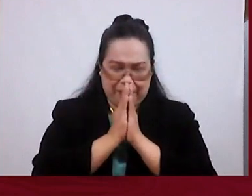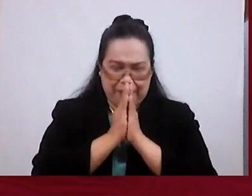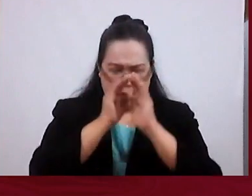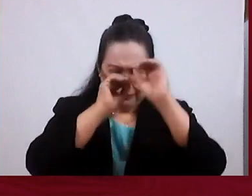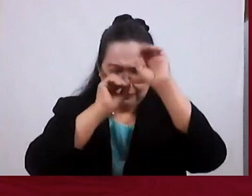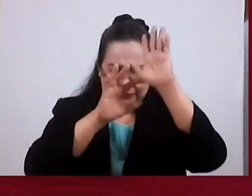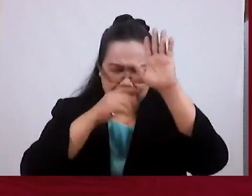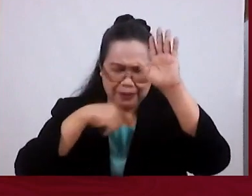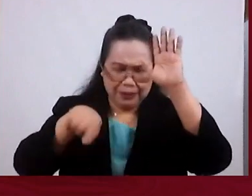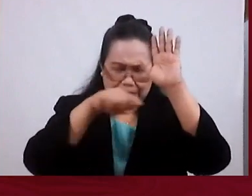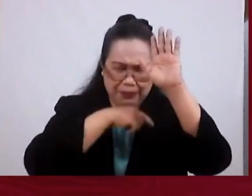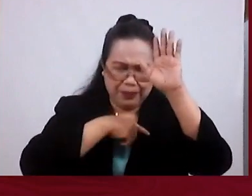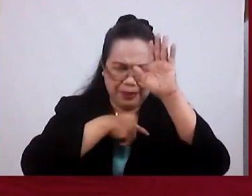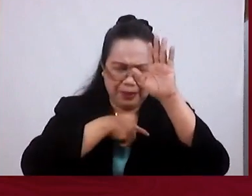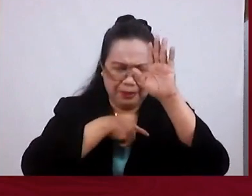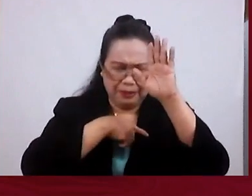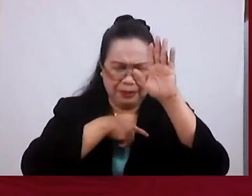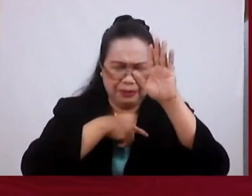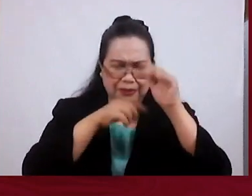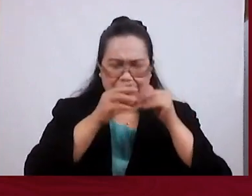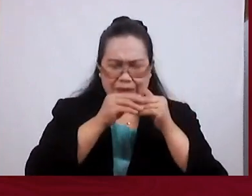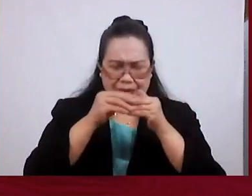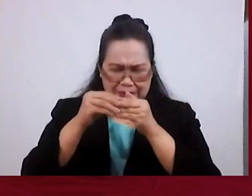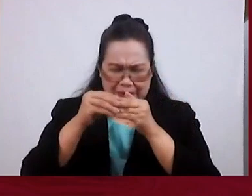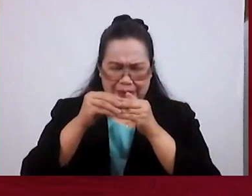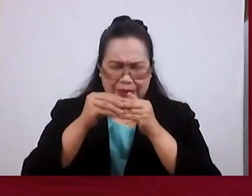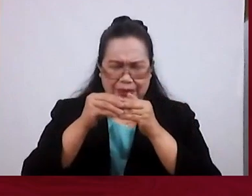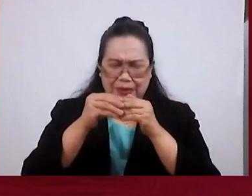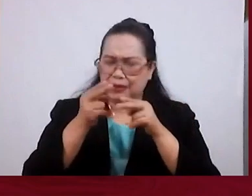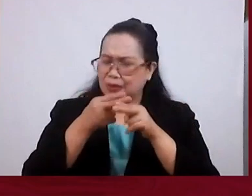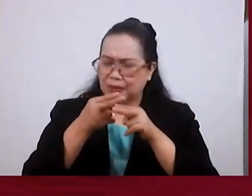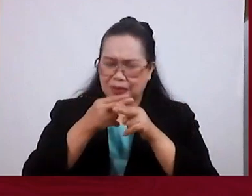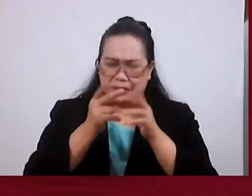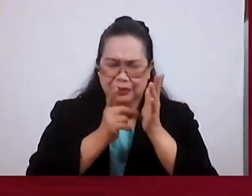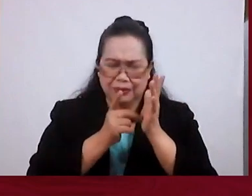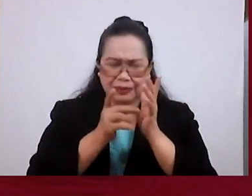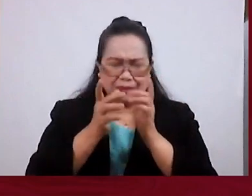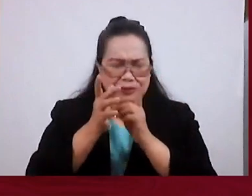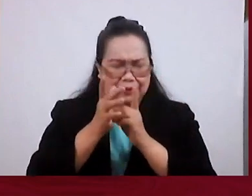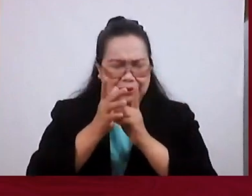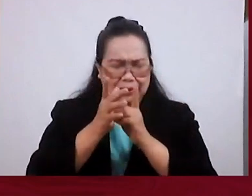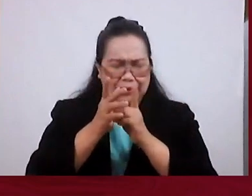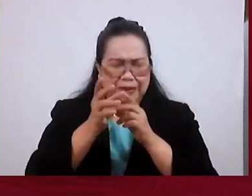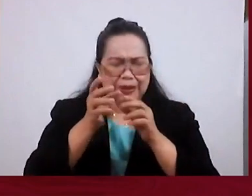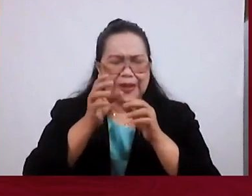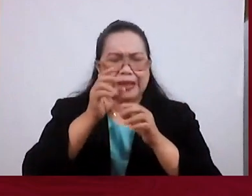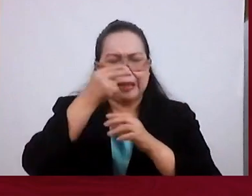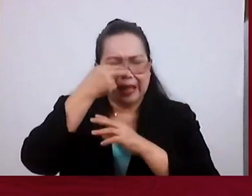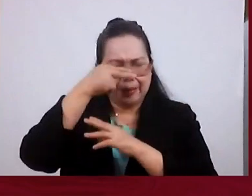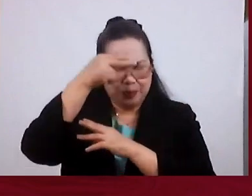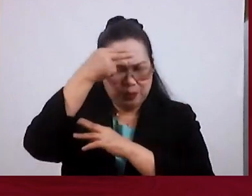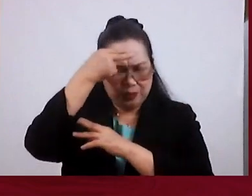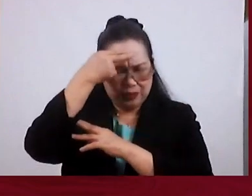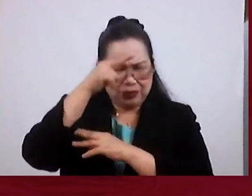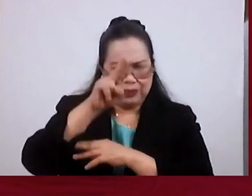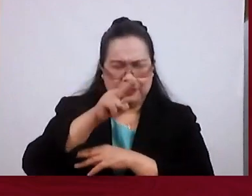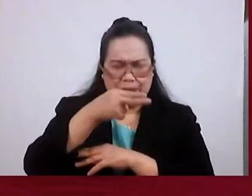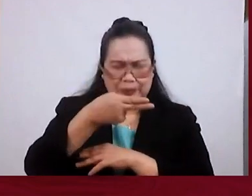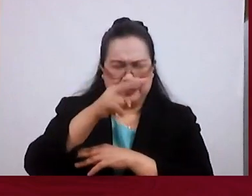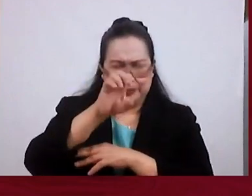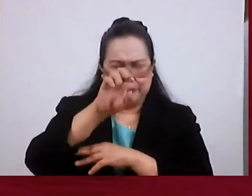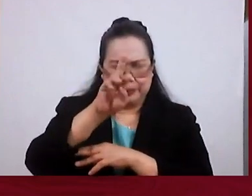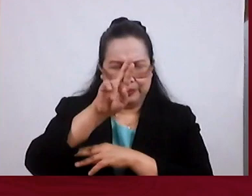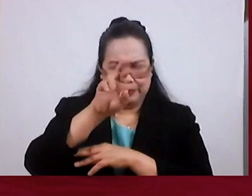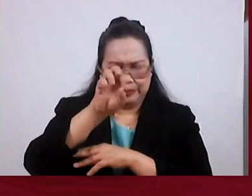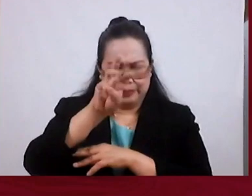Father, we ask you to guide our brief devotional on this section of Hebrews, Father. They